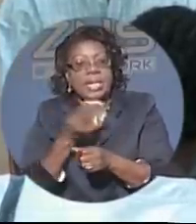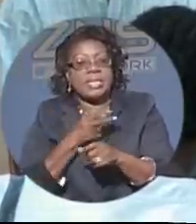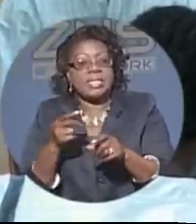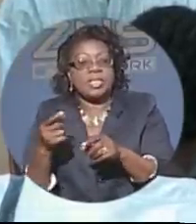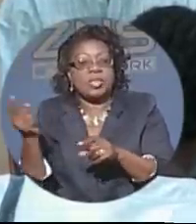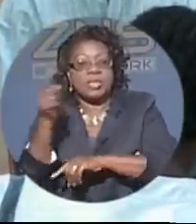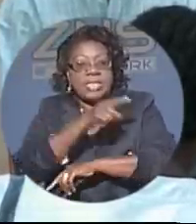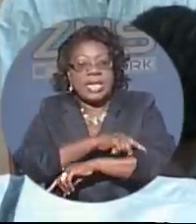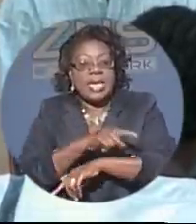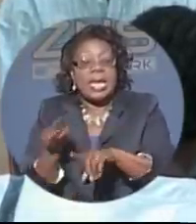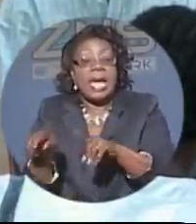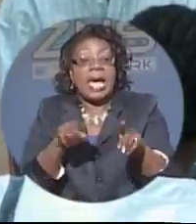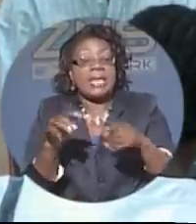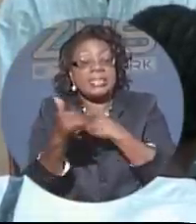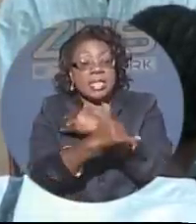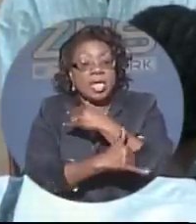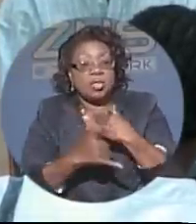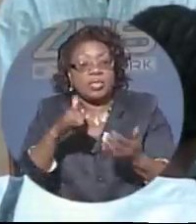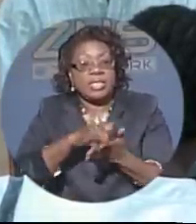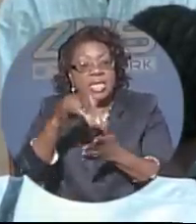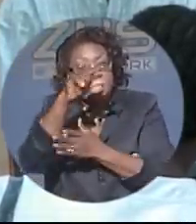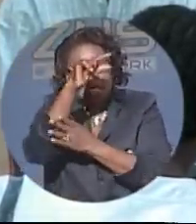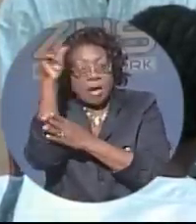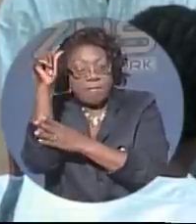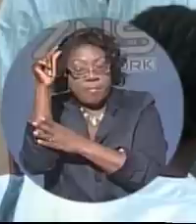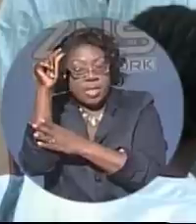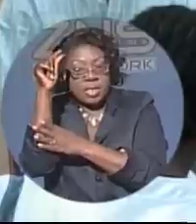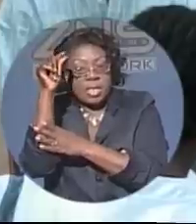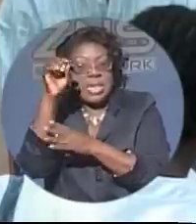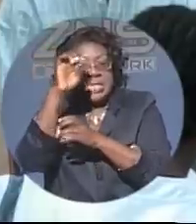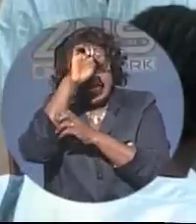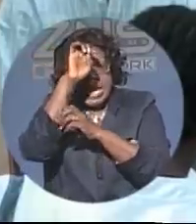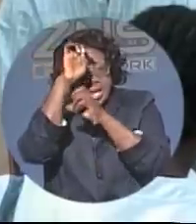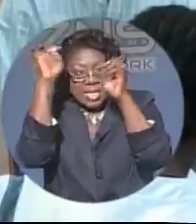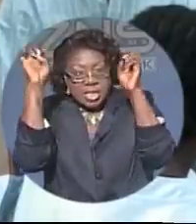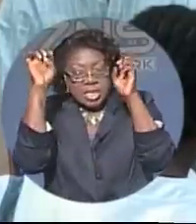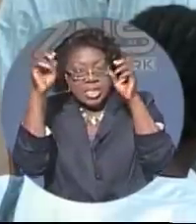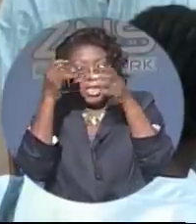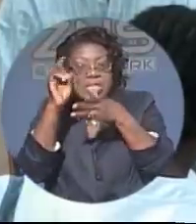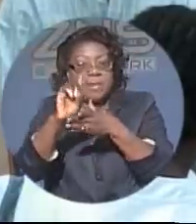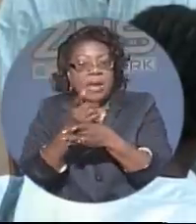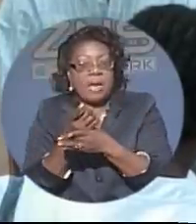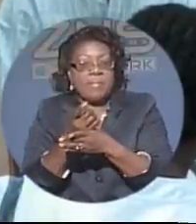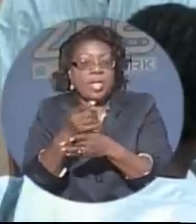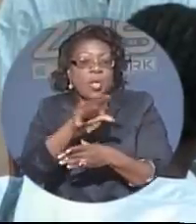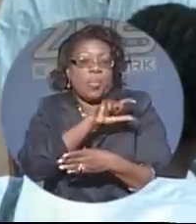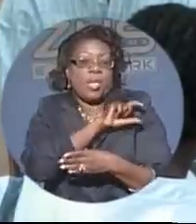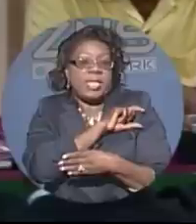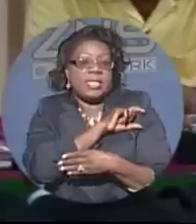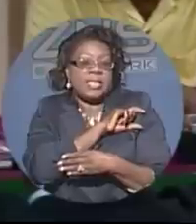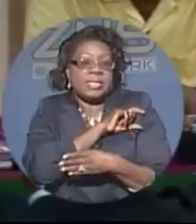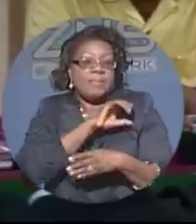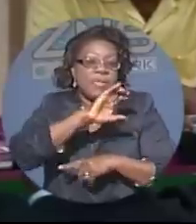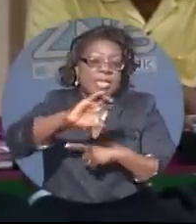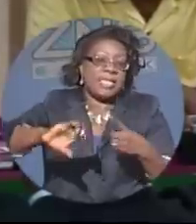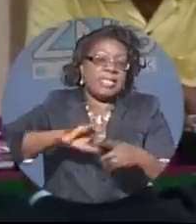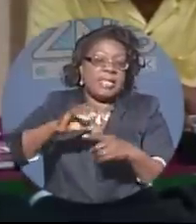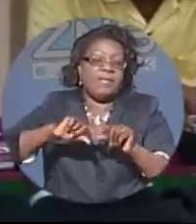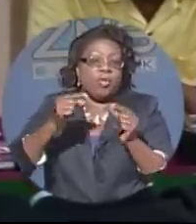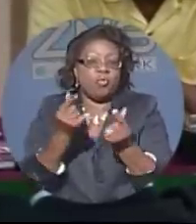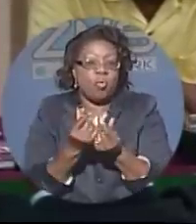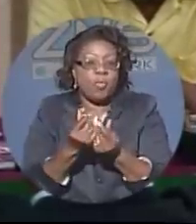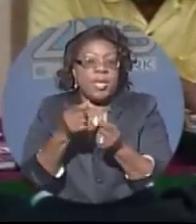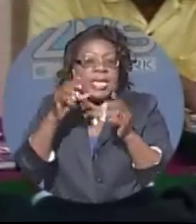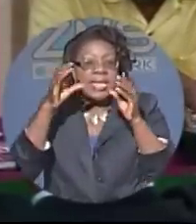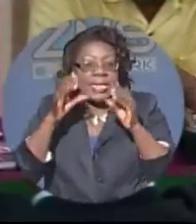country that the government, the educational departments, the police, the civic groups, and the church cannot